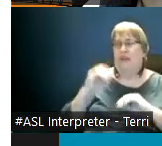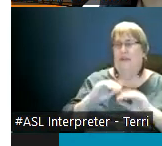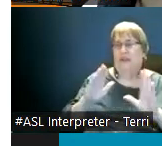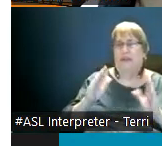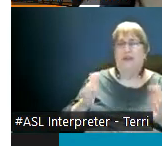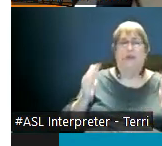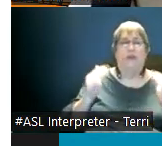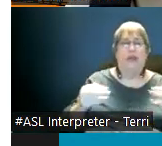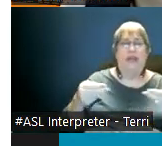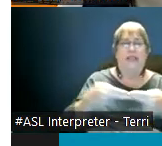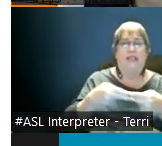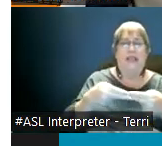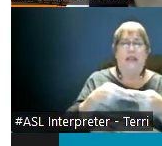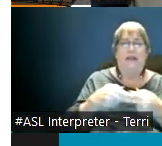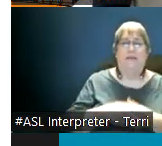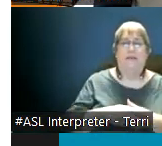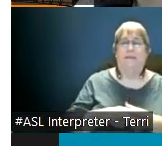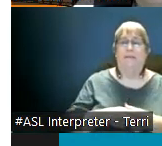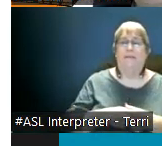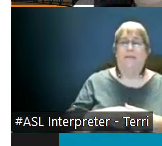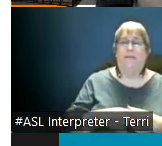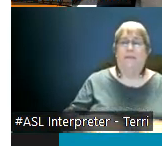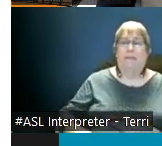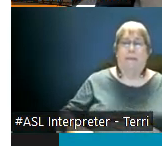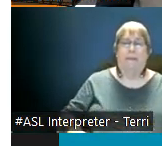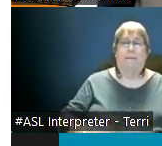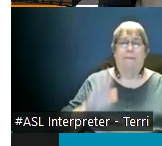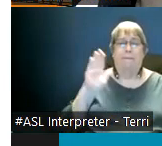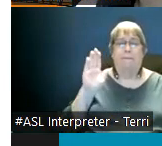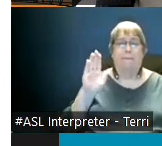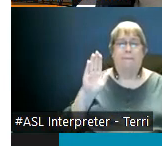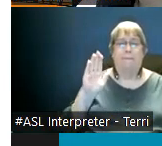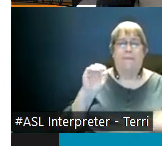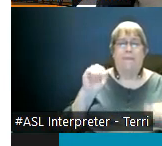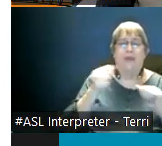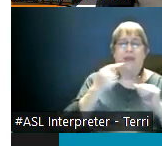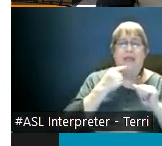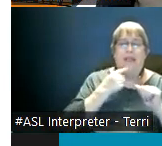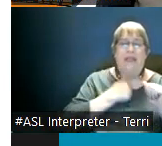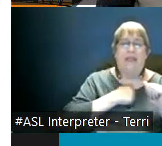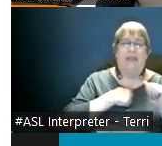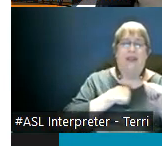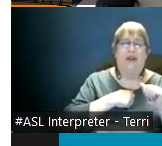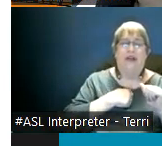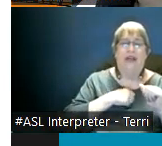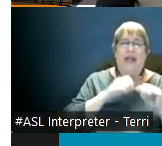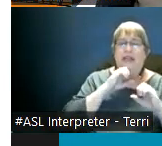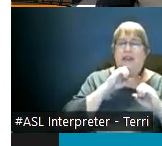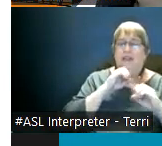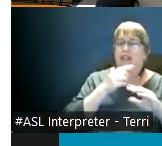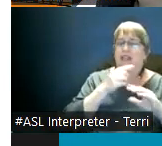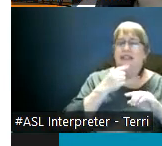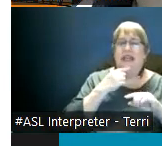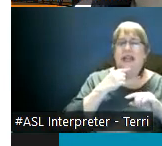next slide so sorry can i can i just say so i there's nothing actually prohibiting an